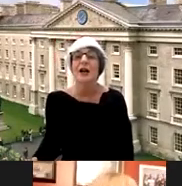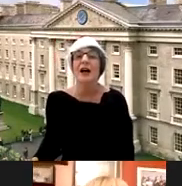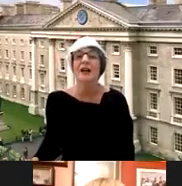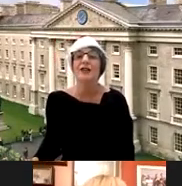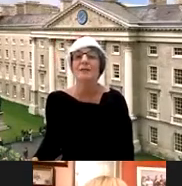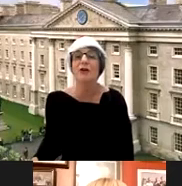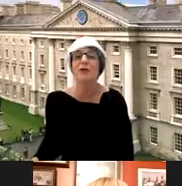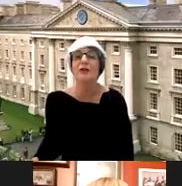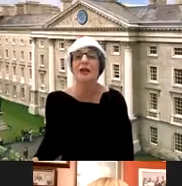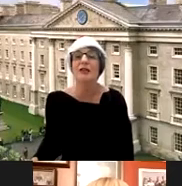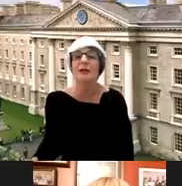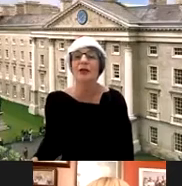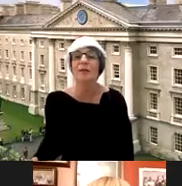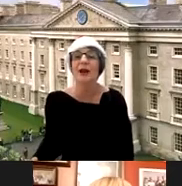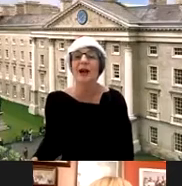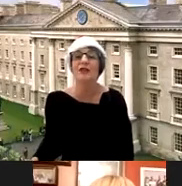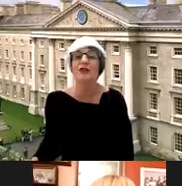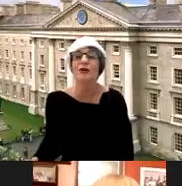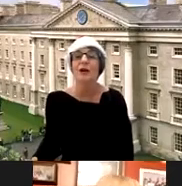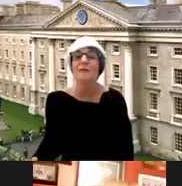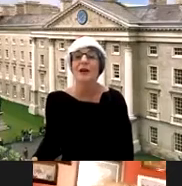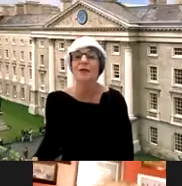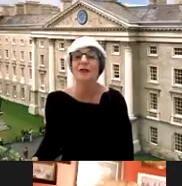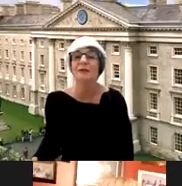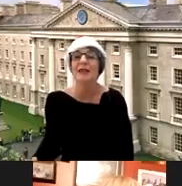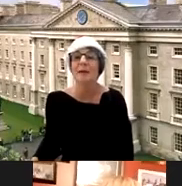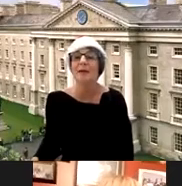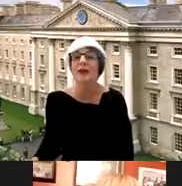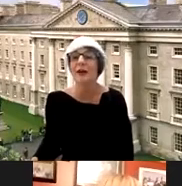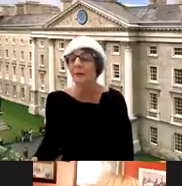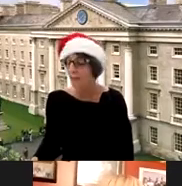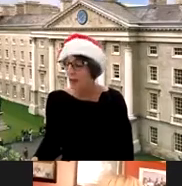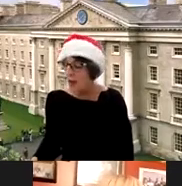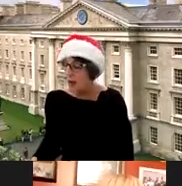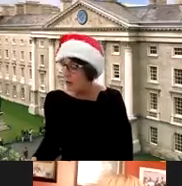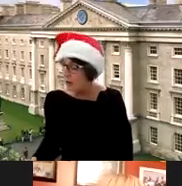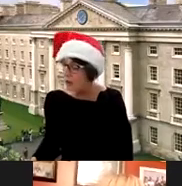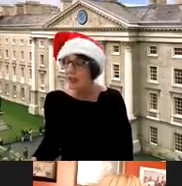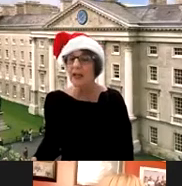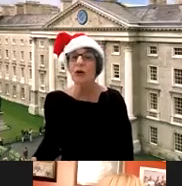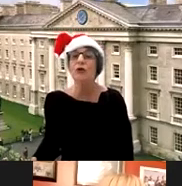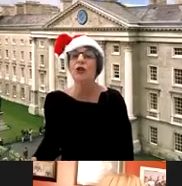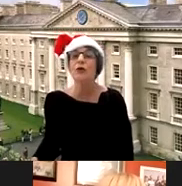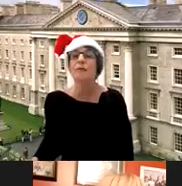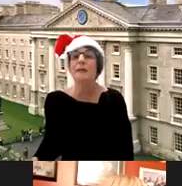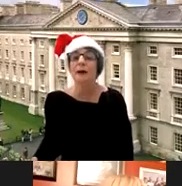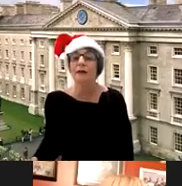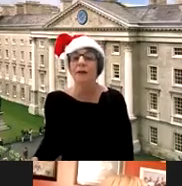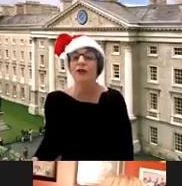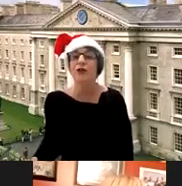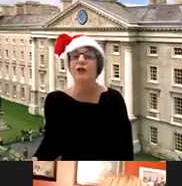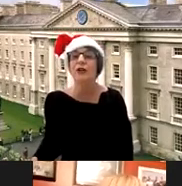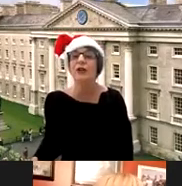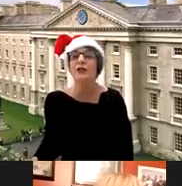and mary will tell us about their plans to make christmas happen there i want to say hello to people